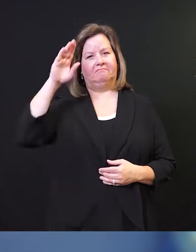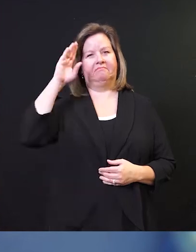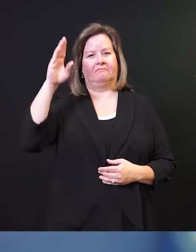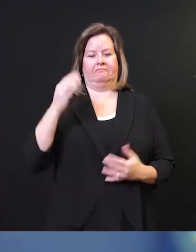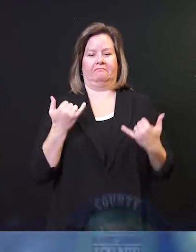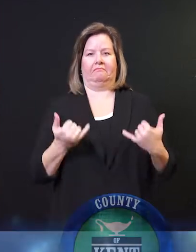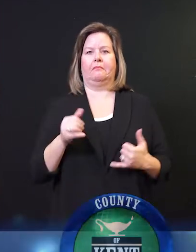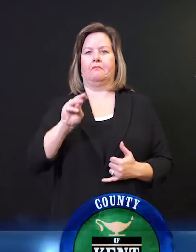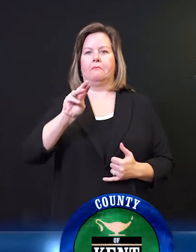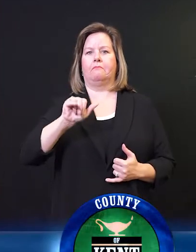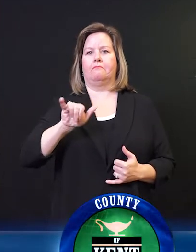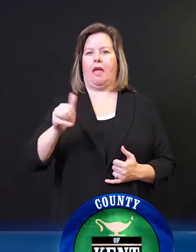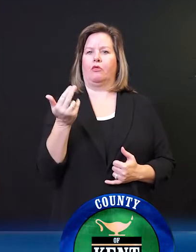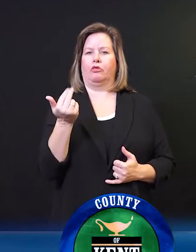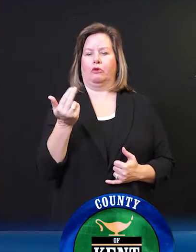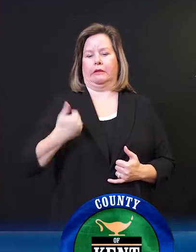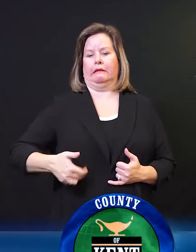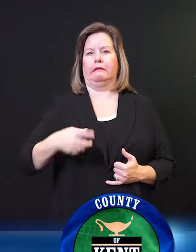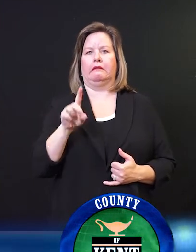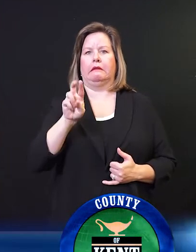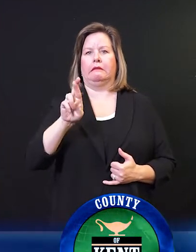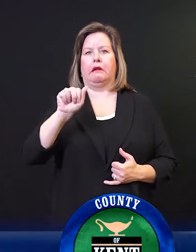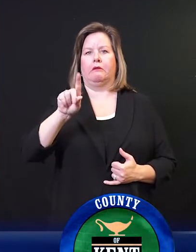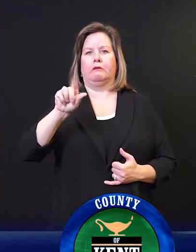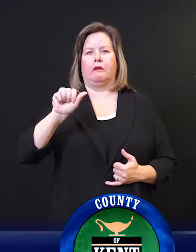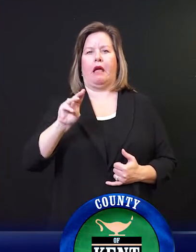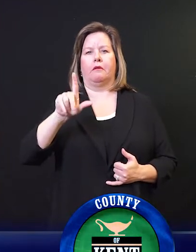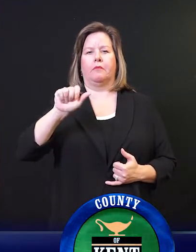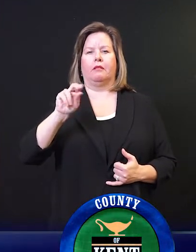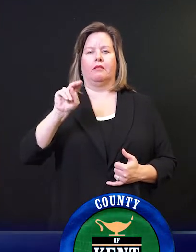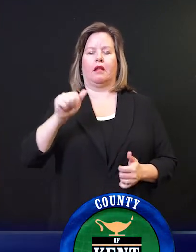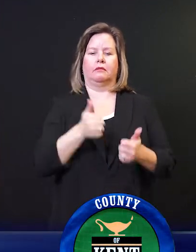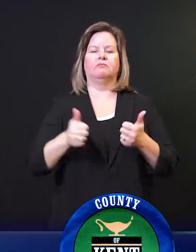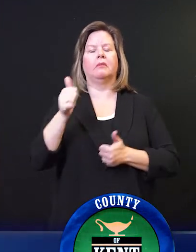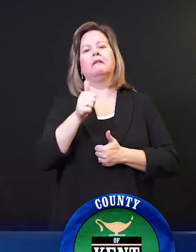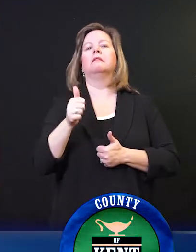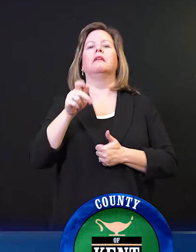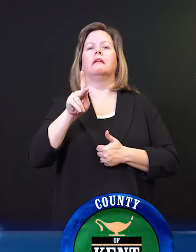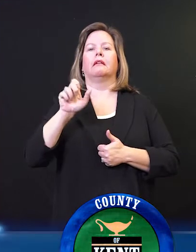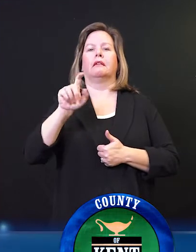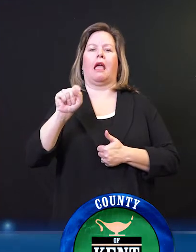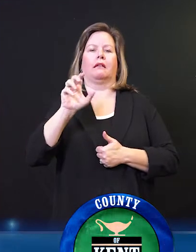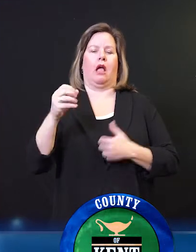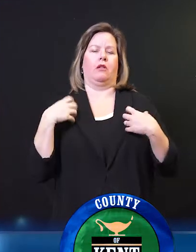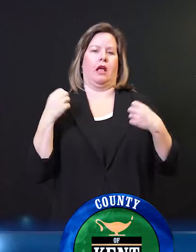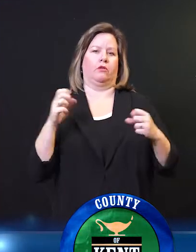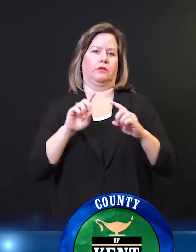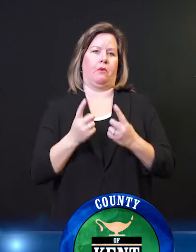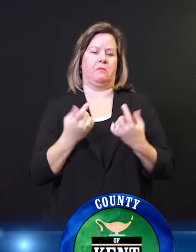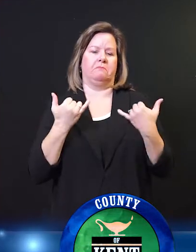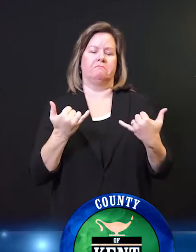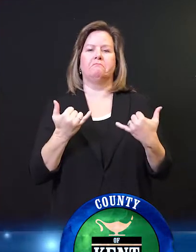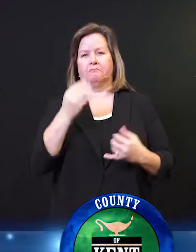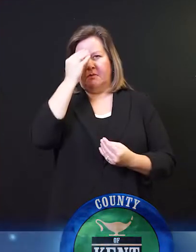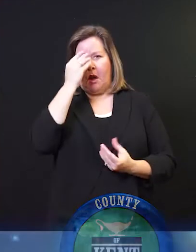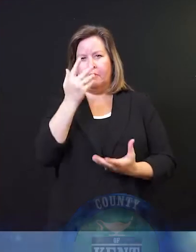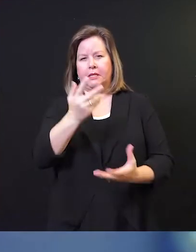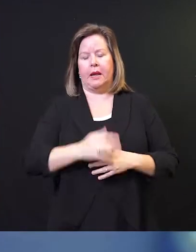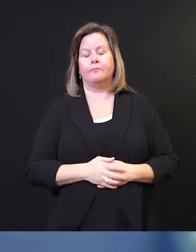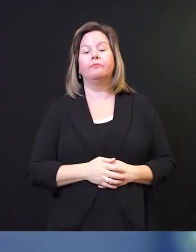Hello everyone, it's May the 13th. I'm Dr. Adam London, Director of the Kent County Health Department. Here for today is COVID-19 update.